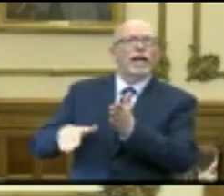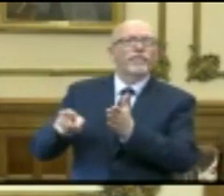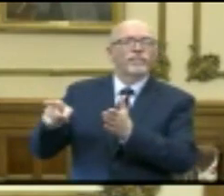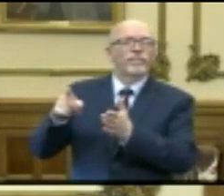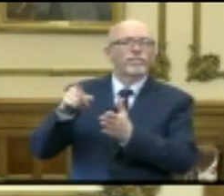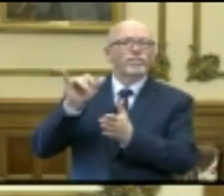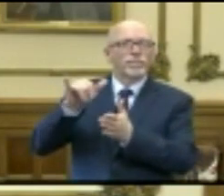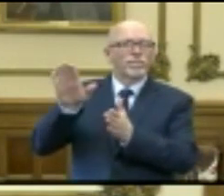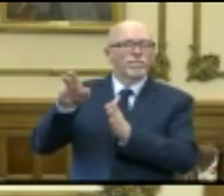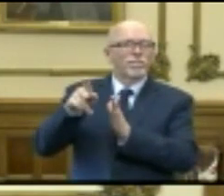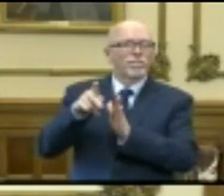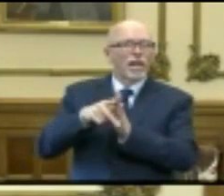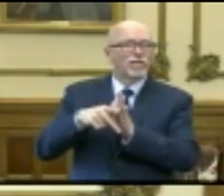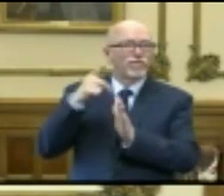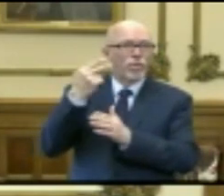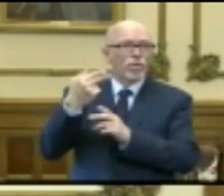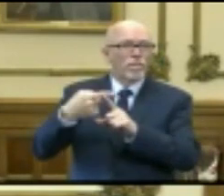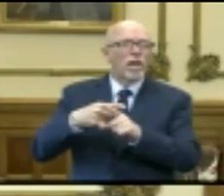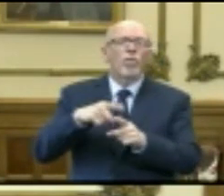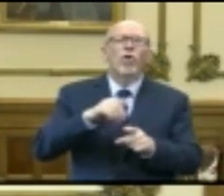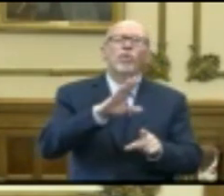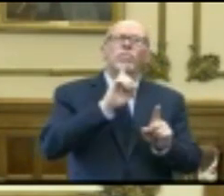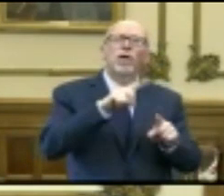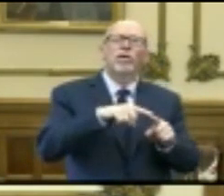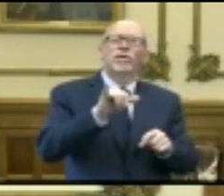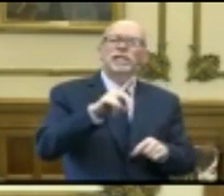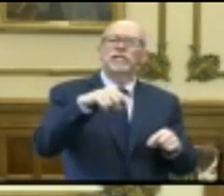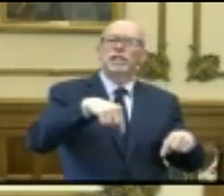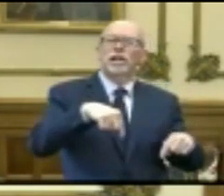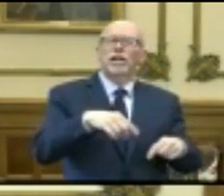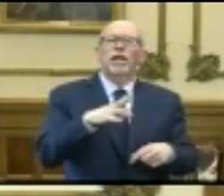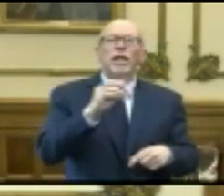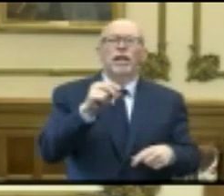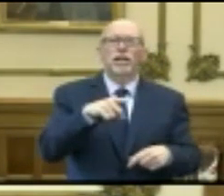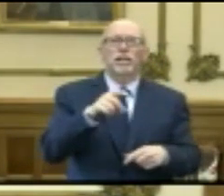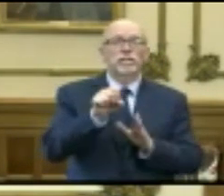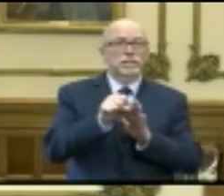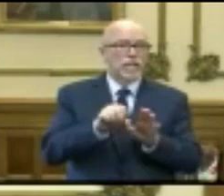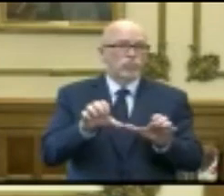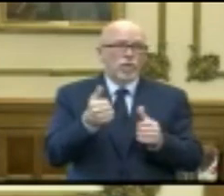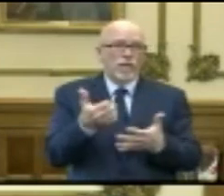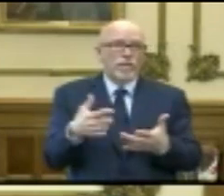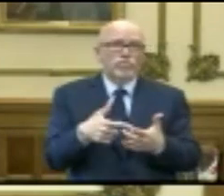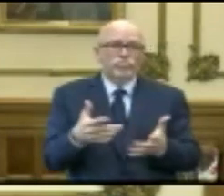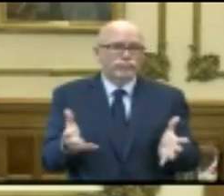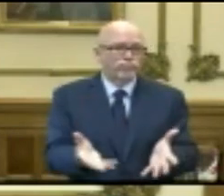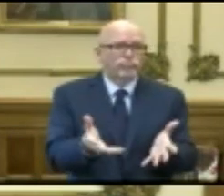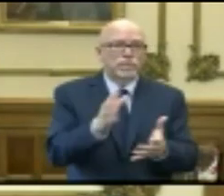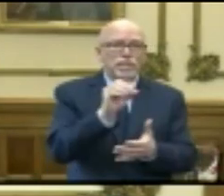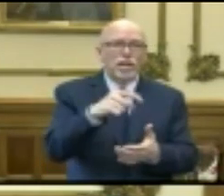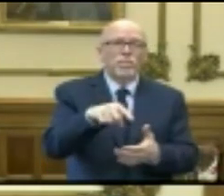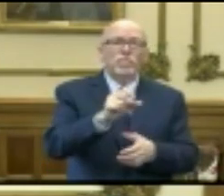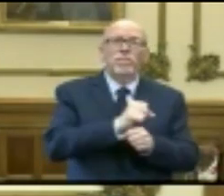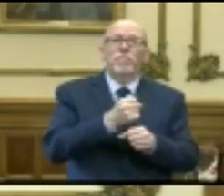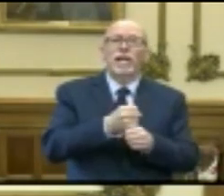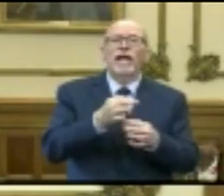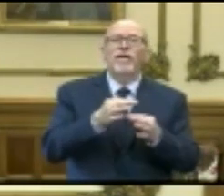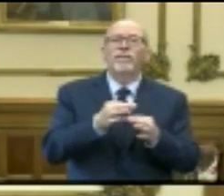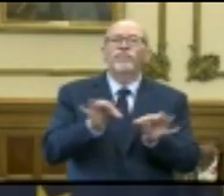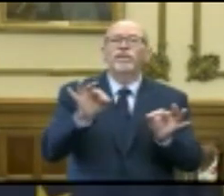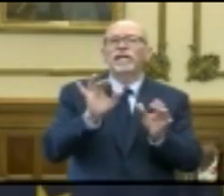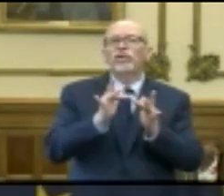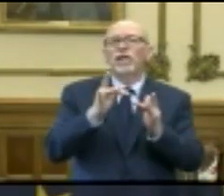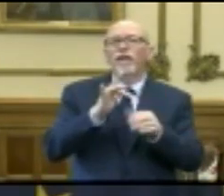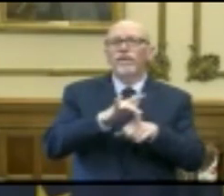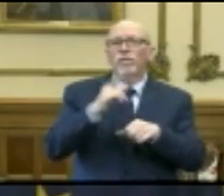two months. So what is your response to these policies in Indiana? And is the state doing anything to encourage companies to make free Internet more available